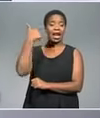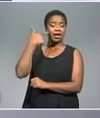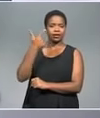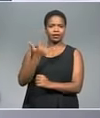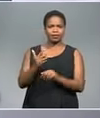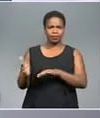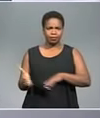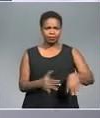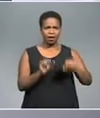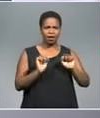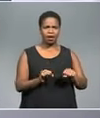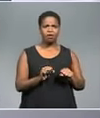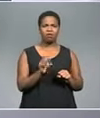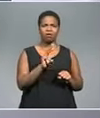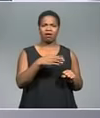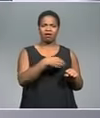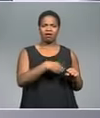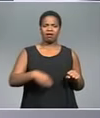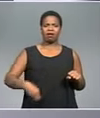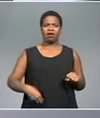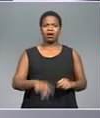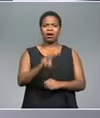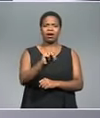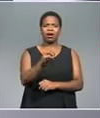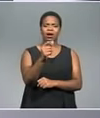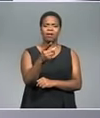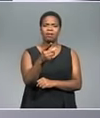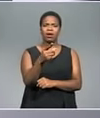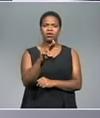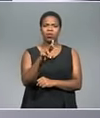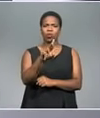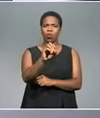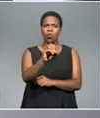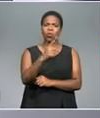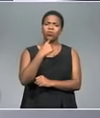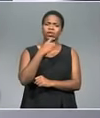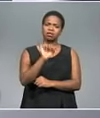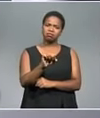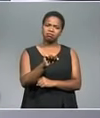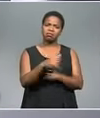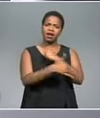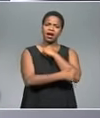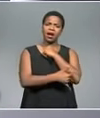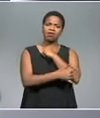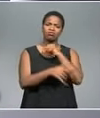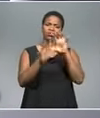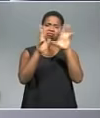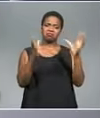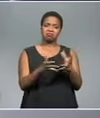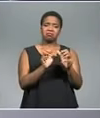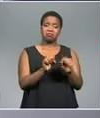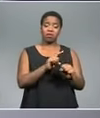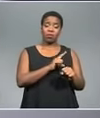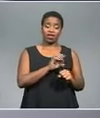the West push against Venezuela's president, Nicolas Maduro, is about capturing the country's wealth. Well, that's according to Venezuela's